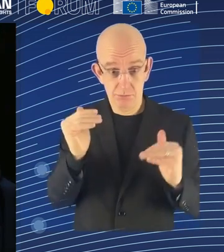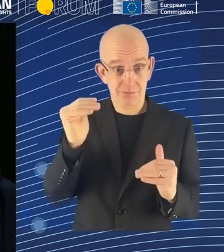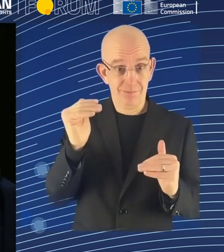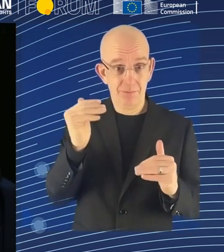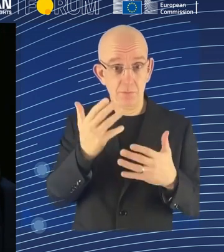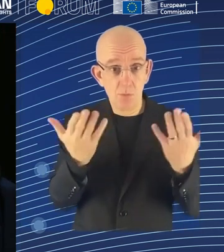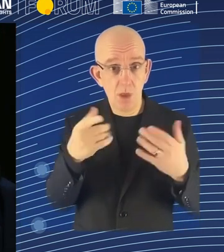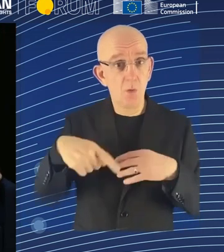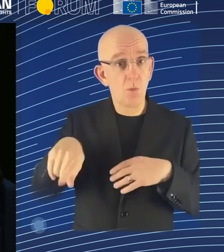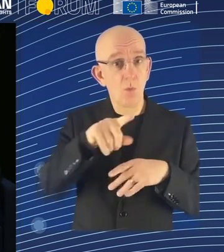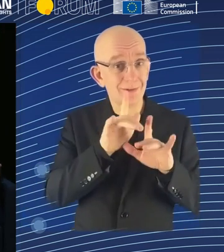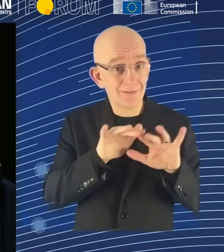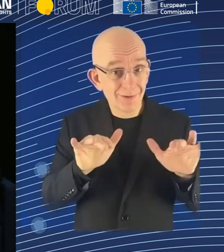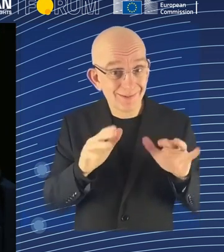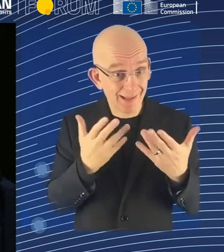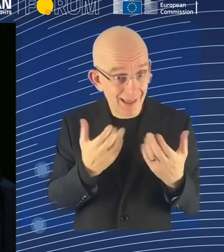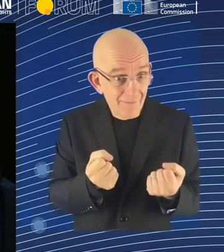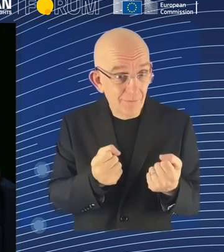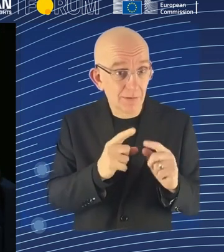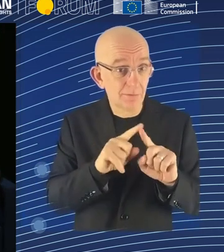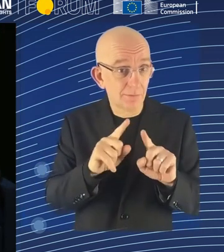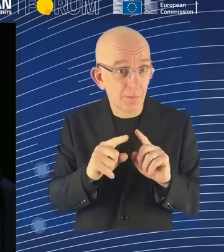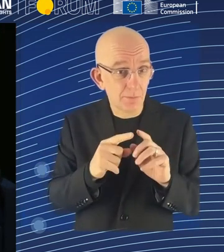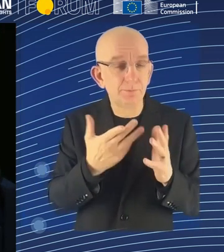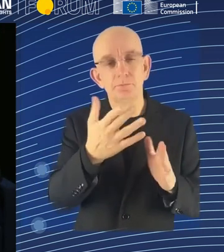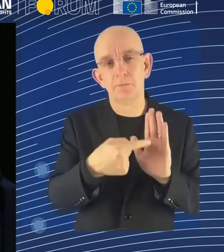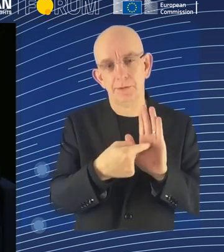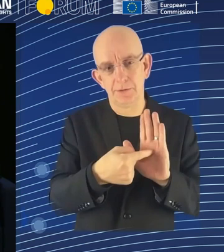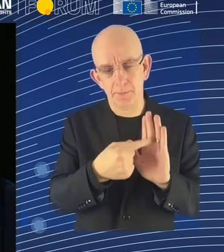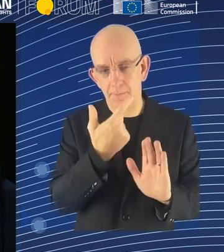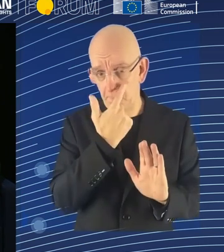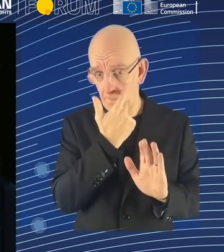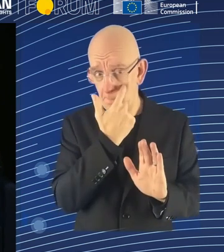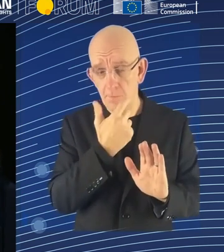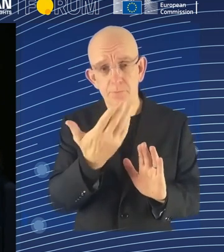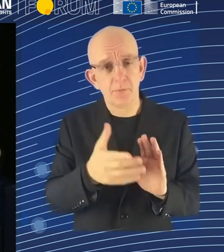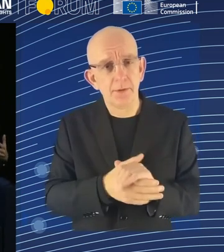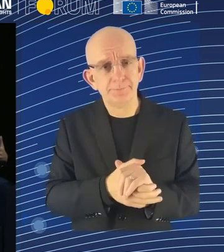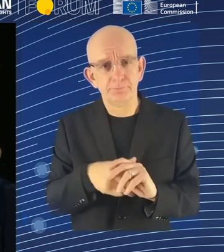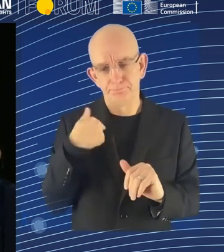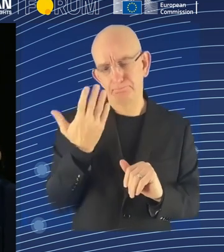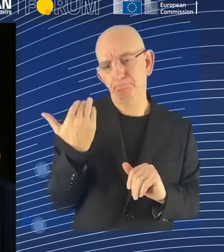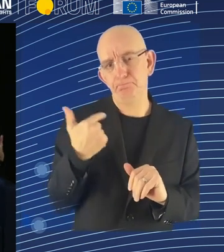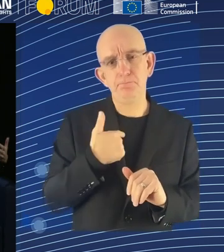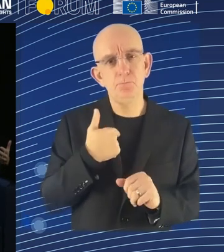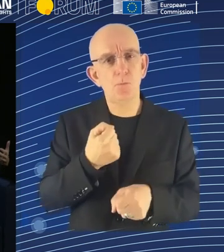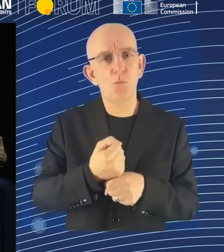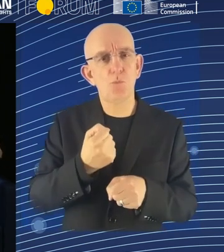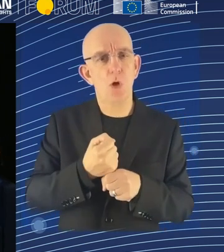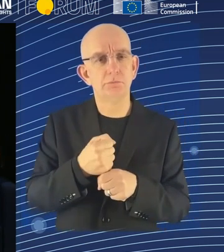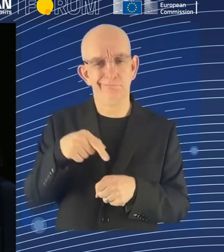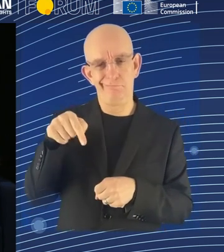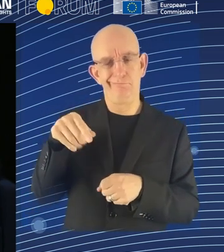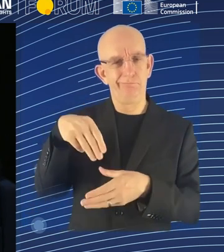But when I was working with this group, and I work with indigenous peoples